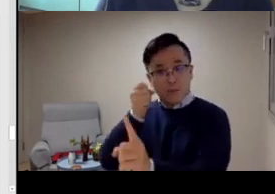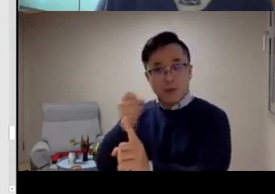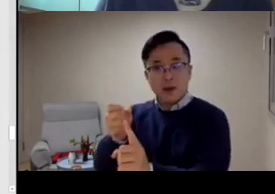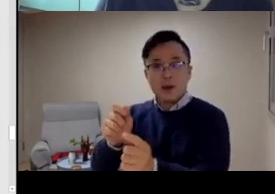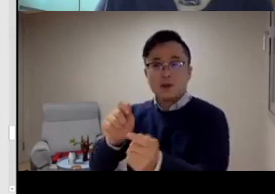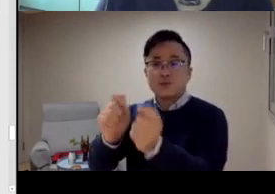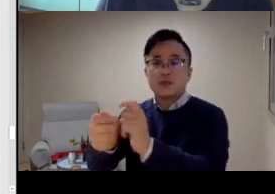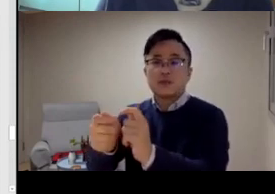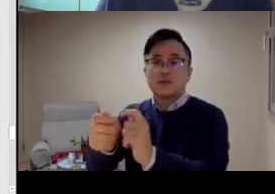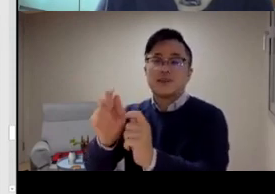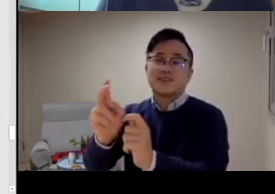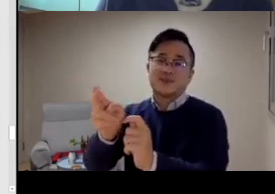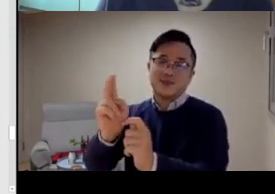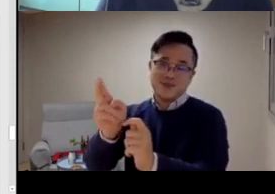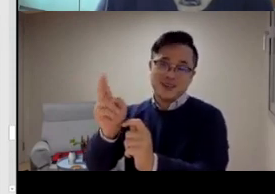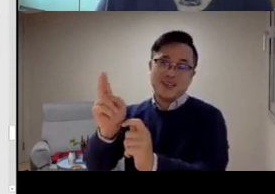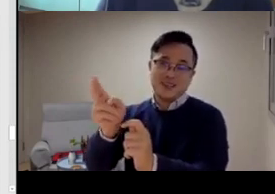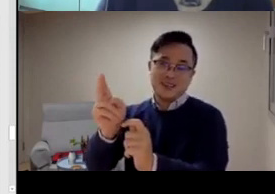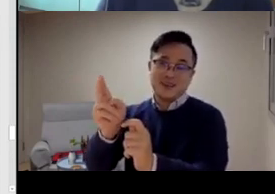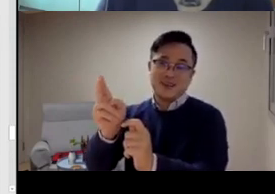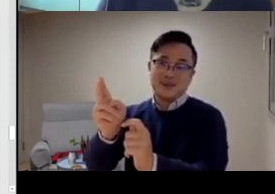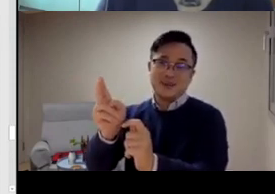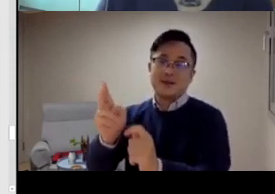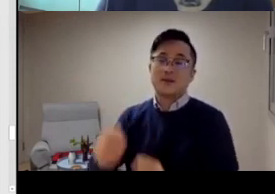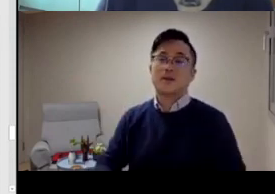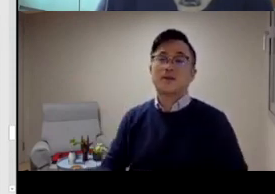the development of the Korean sign language story.